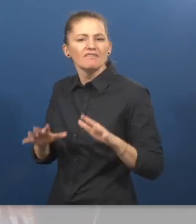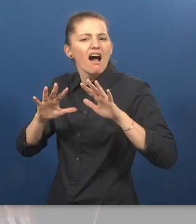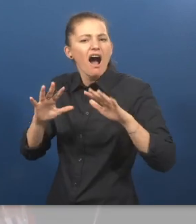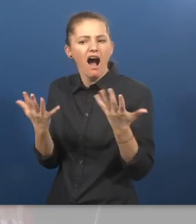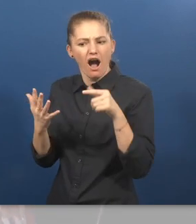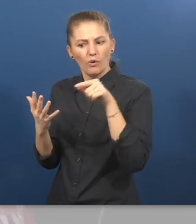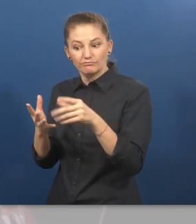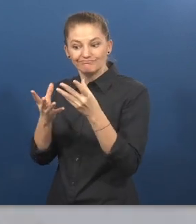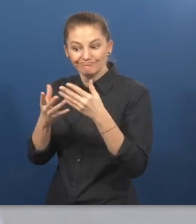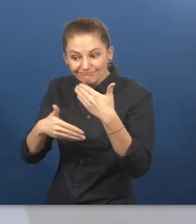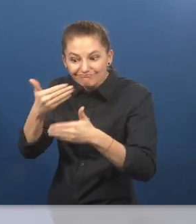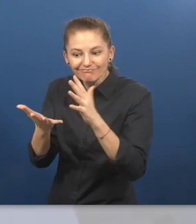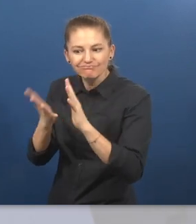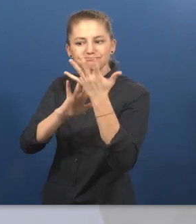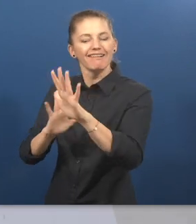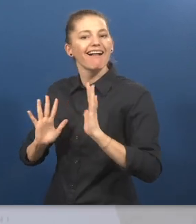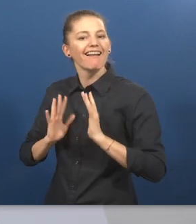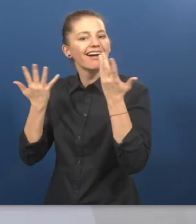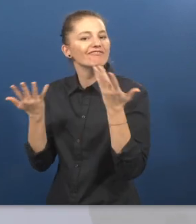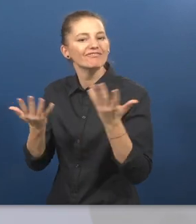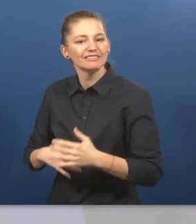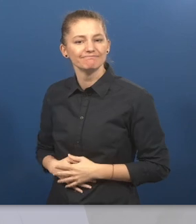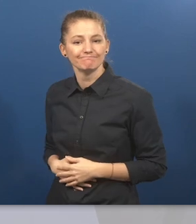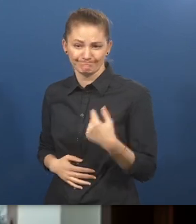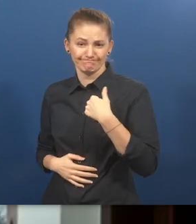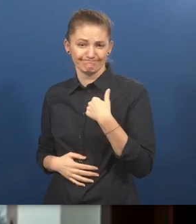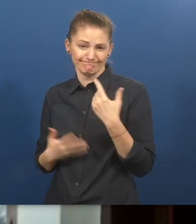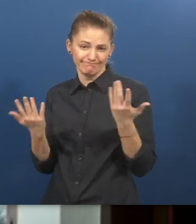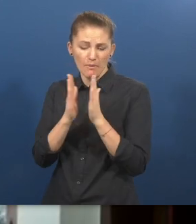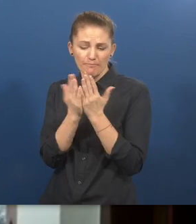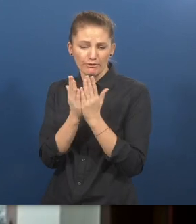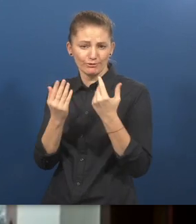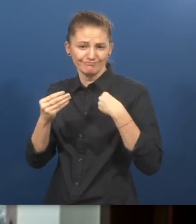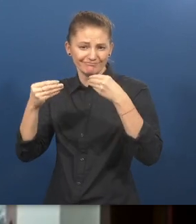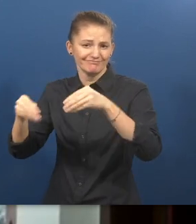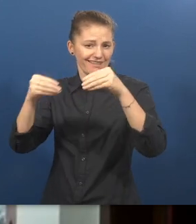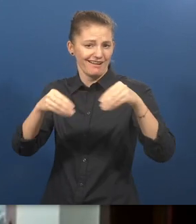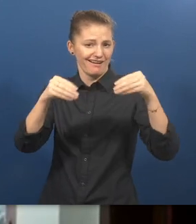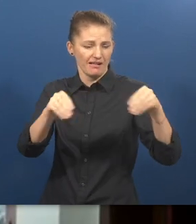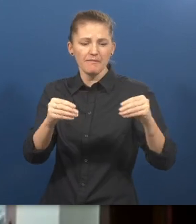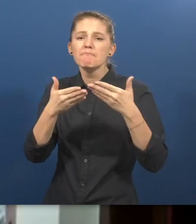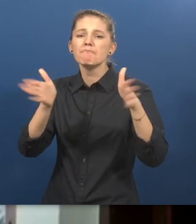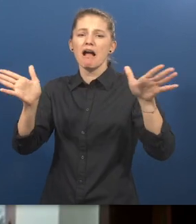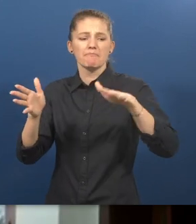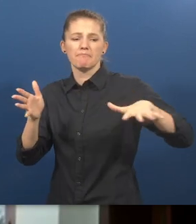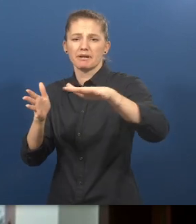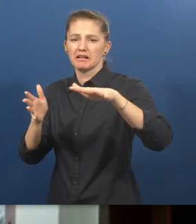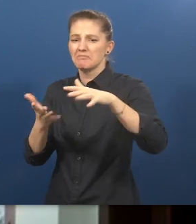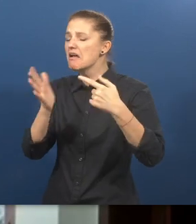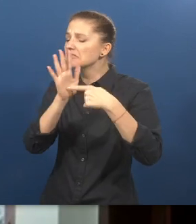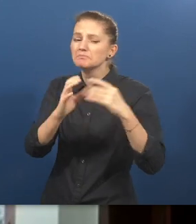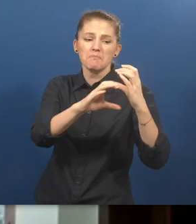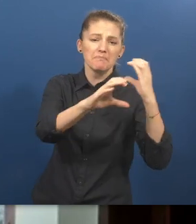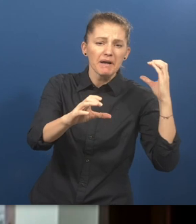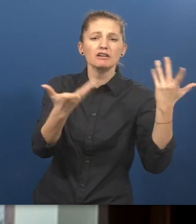solution change your life? Sentil Kumar. I sell books in public places like buses and malls. I have deafblindness and my wife